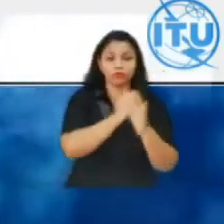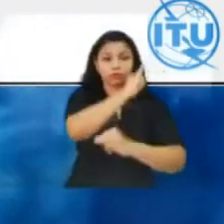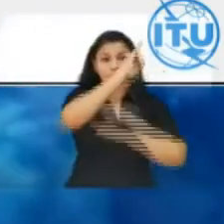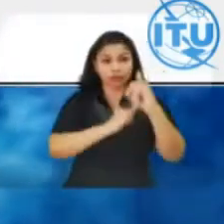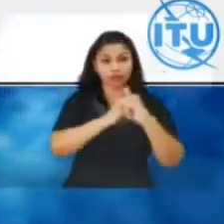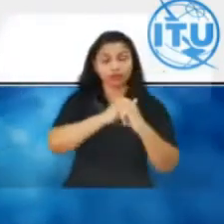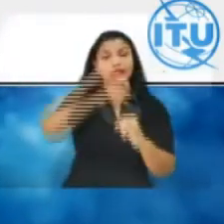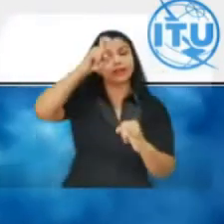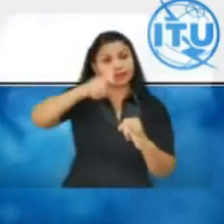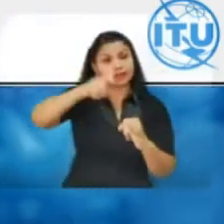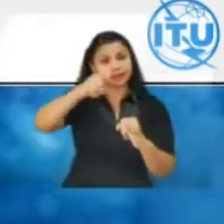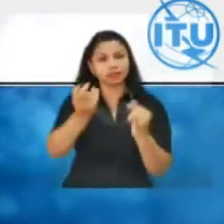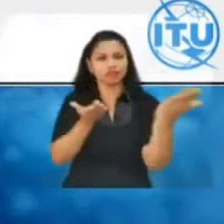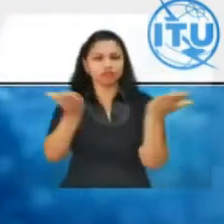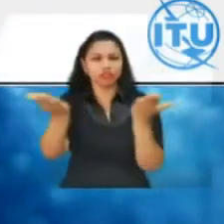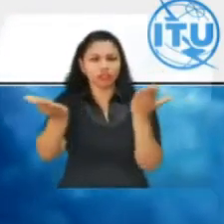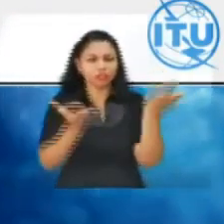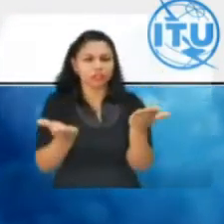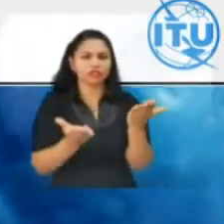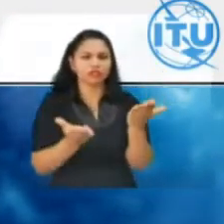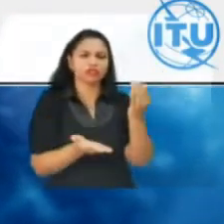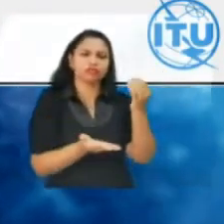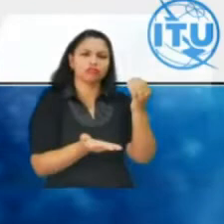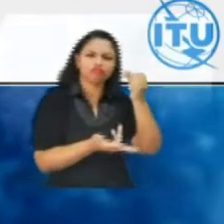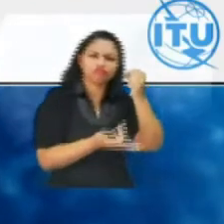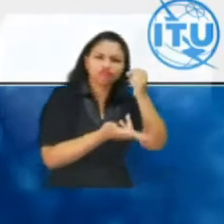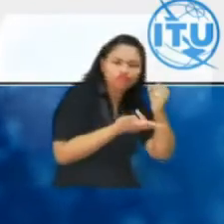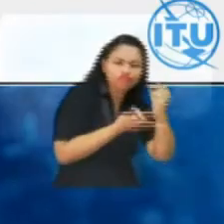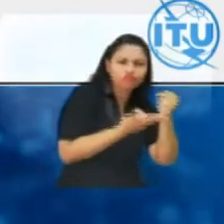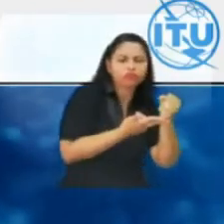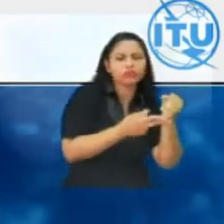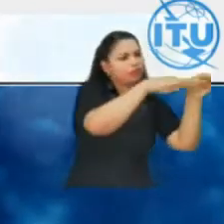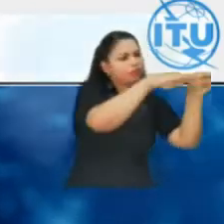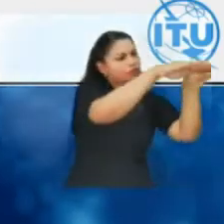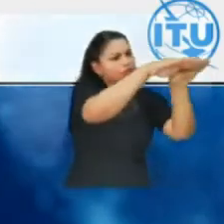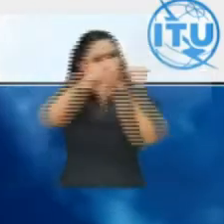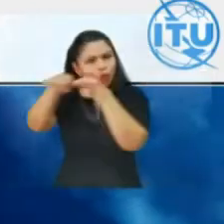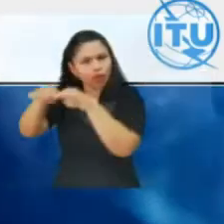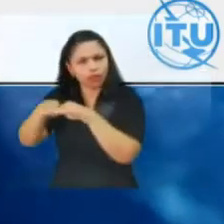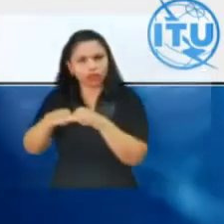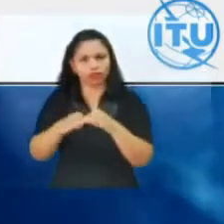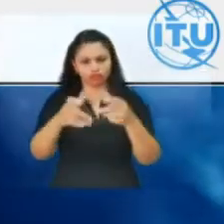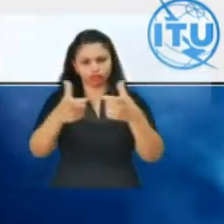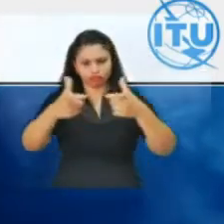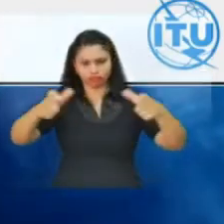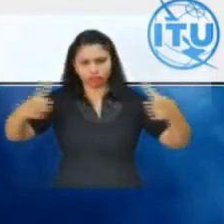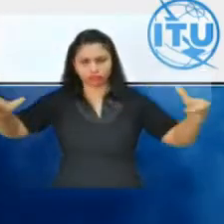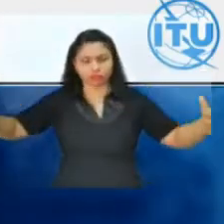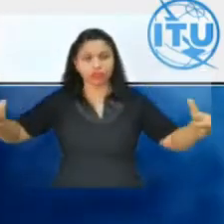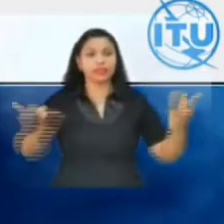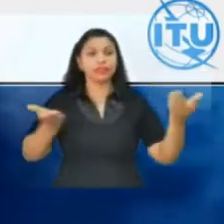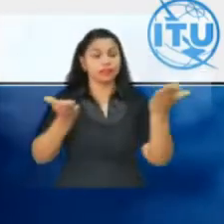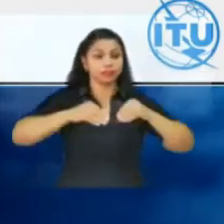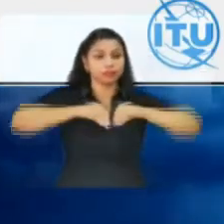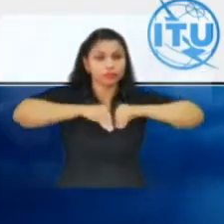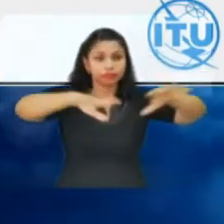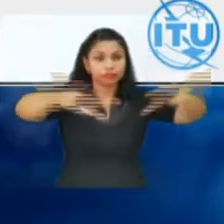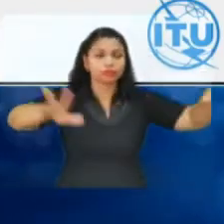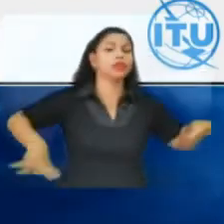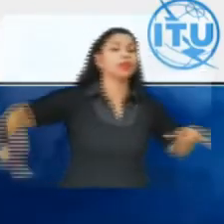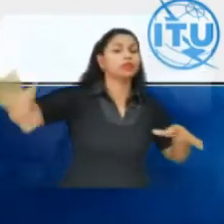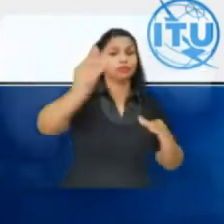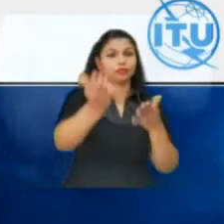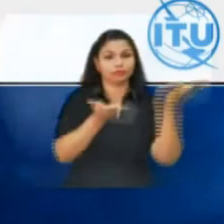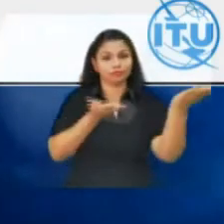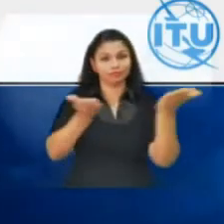reconciled so that we can guarantee equitable efficient and economic use services frequencies by all services